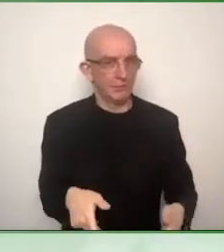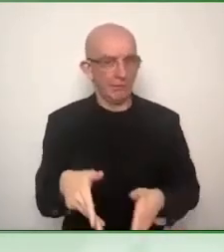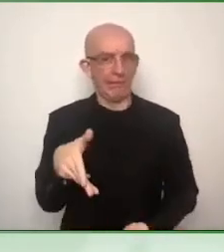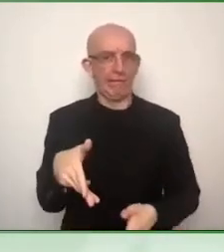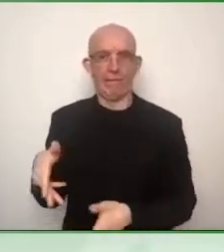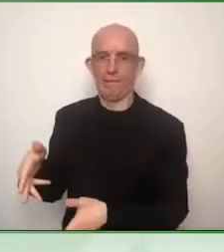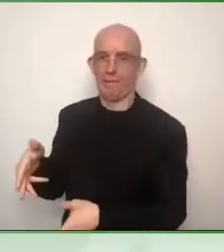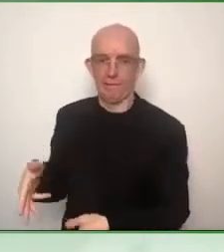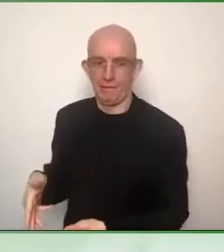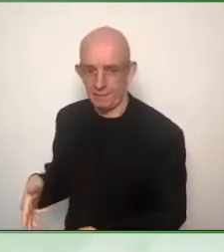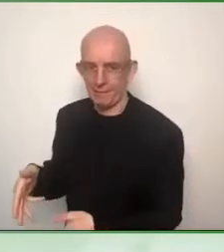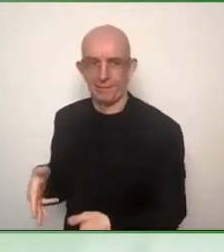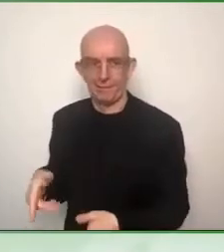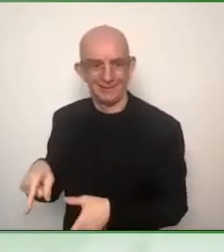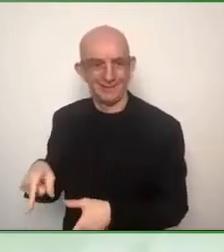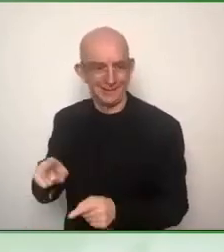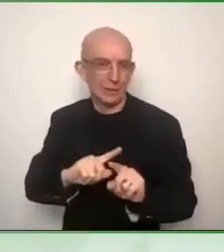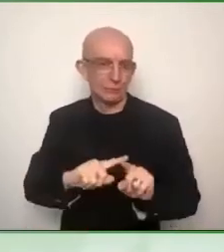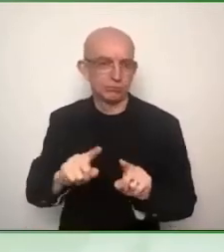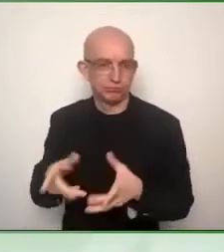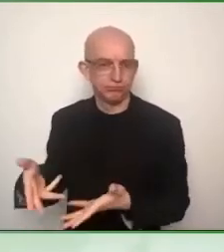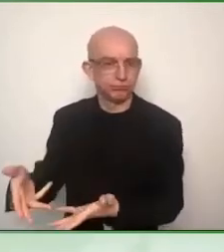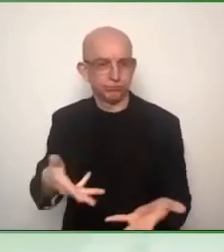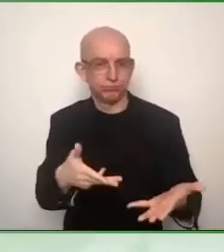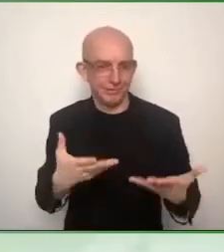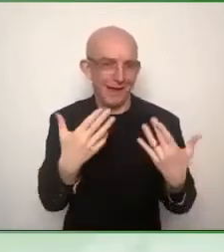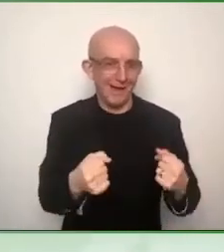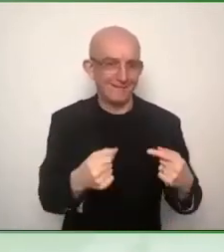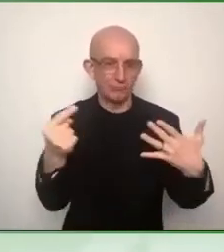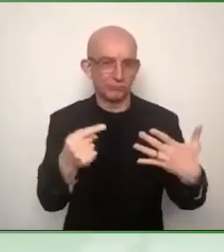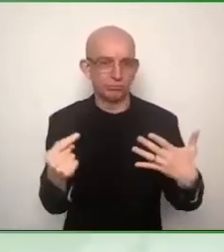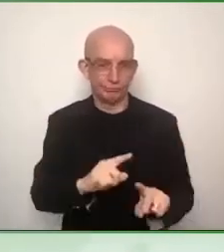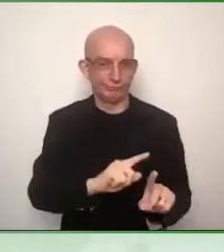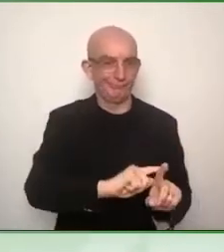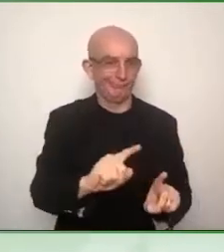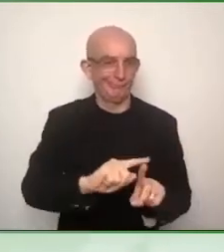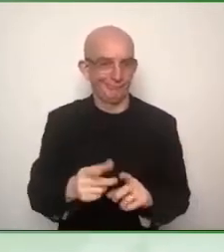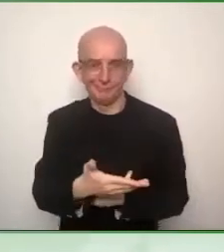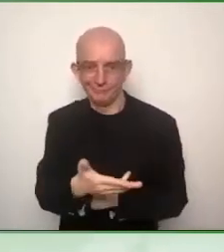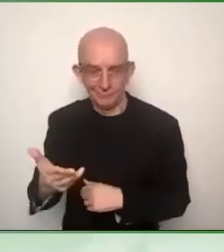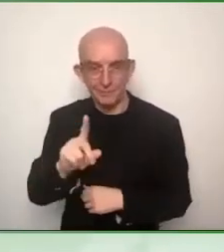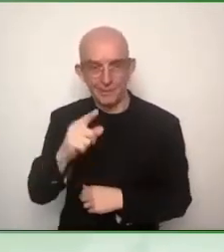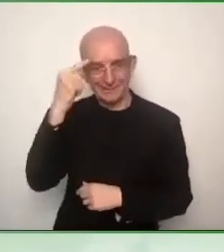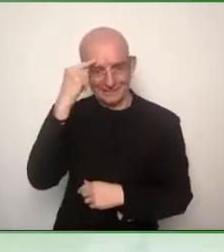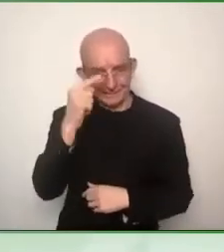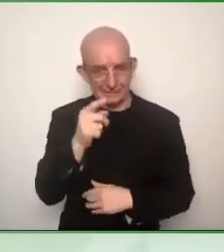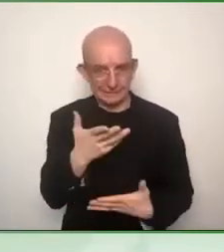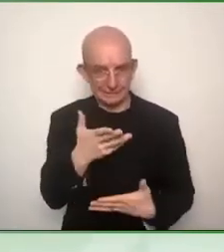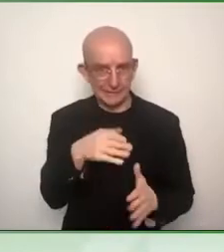a large scale is not a matter of, you know, following, you know,